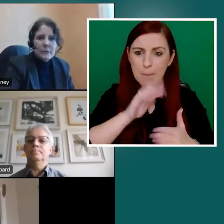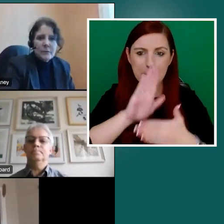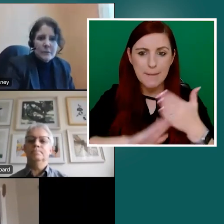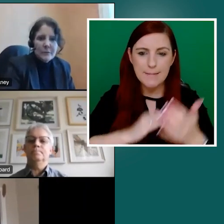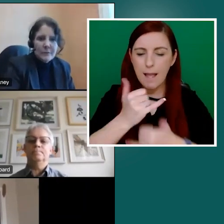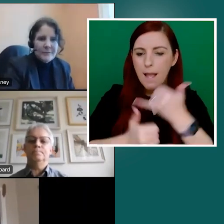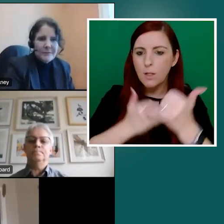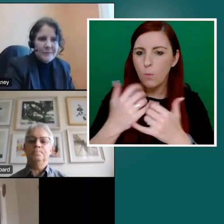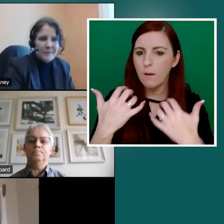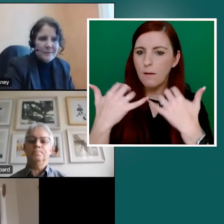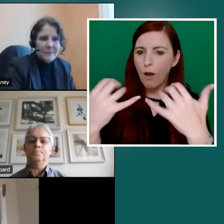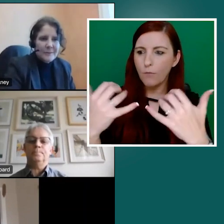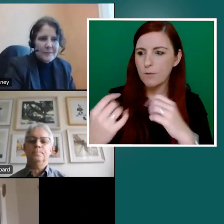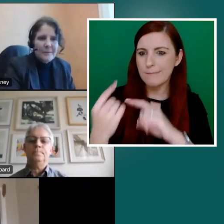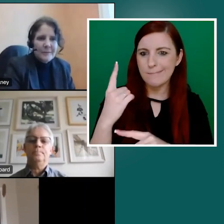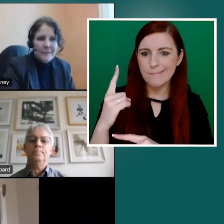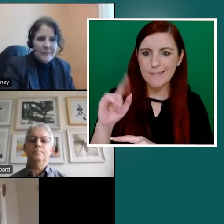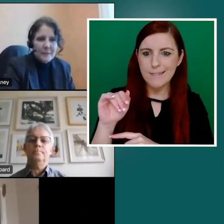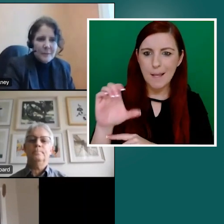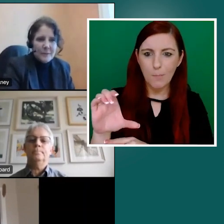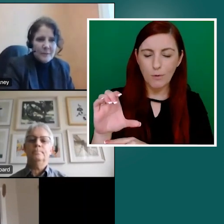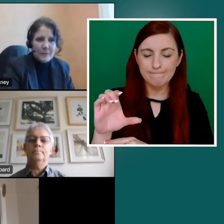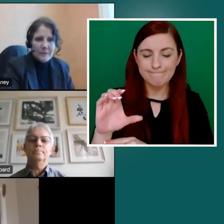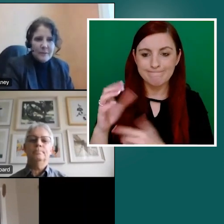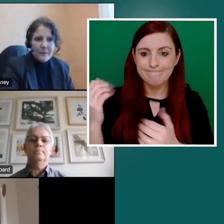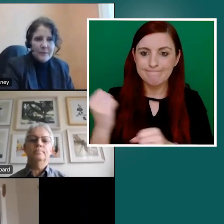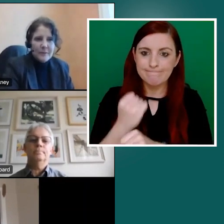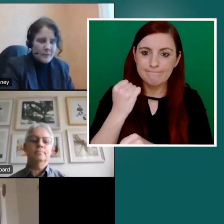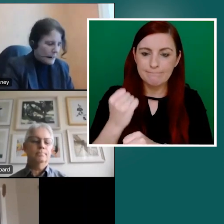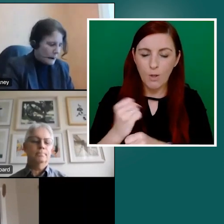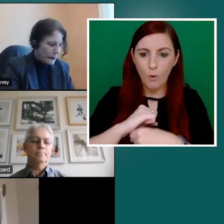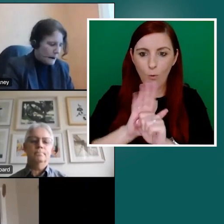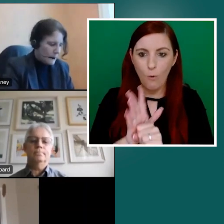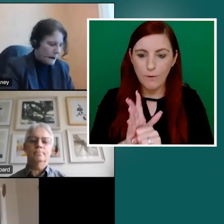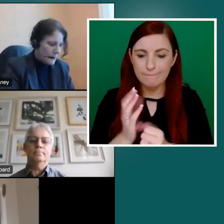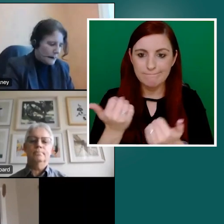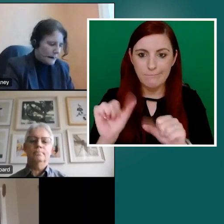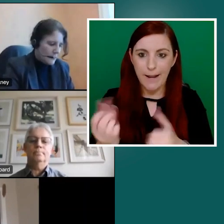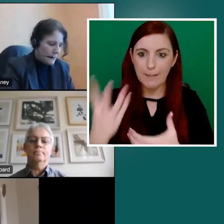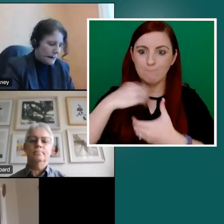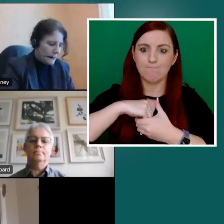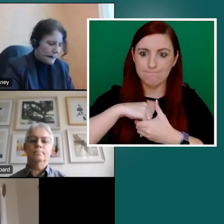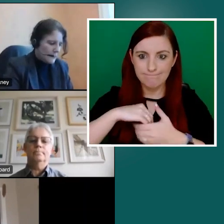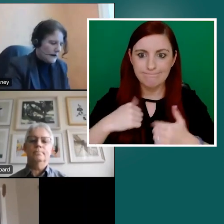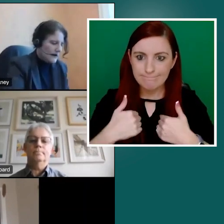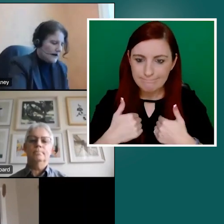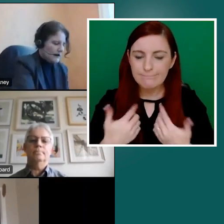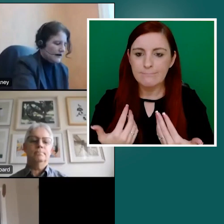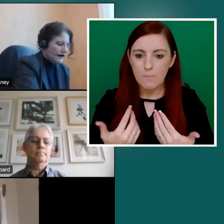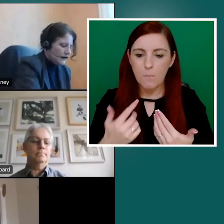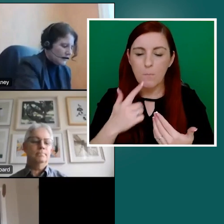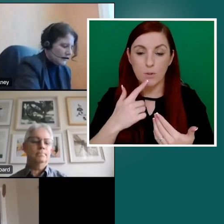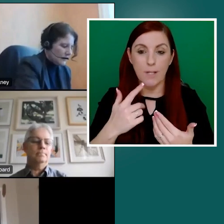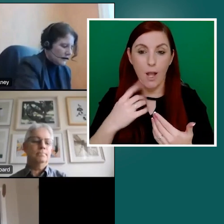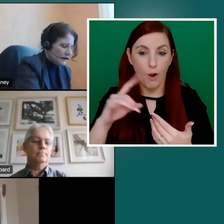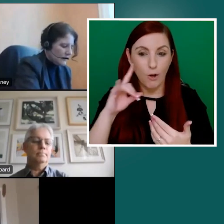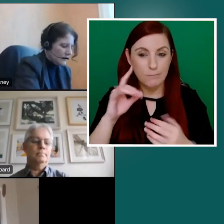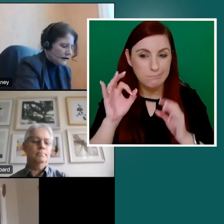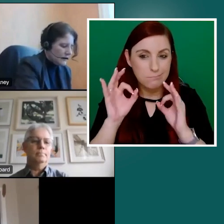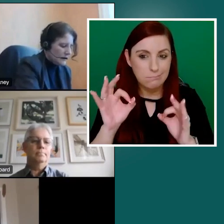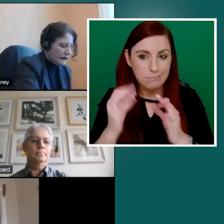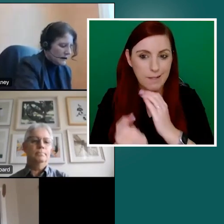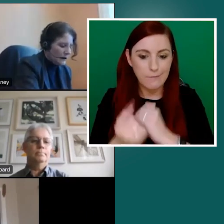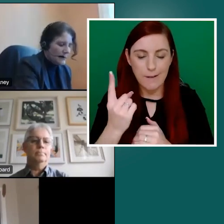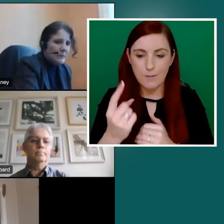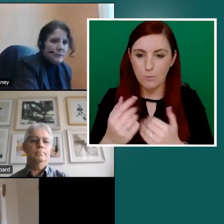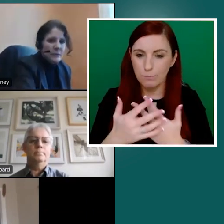our annual conference in firmly last December. Unfortunately, COVID finally caught up with me. But I believe it was a really excellent event and